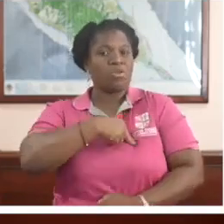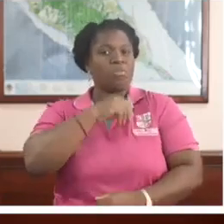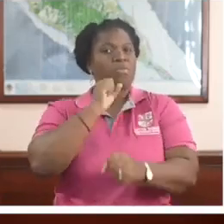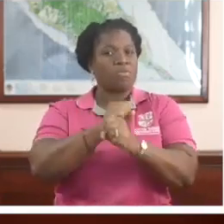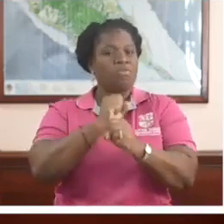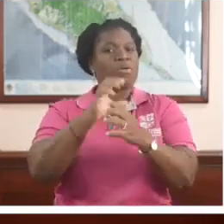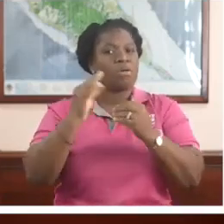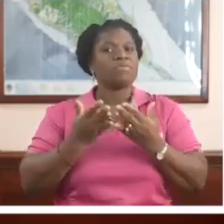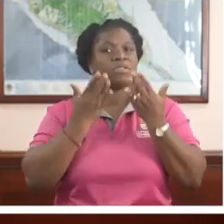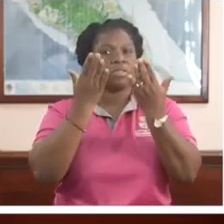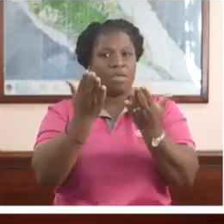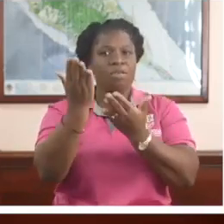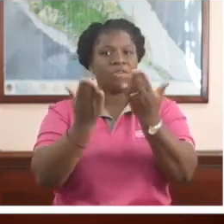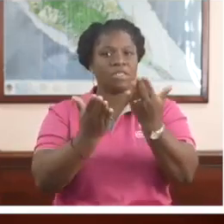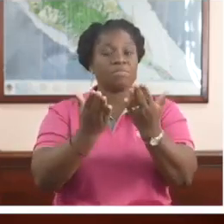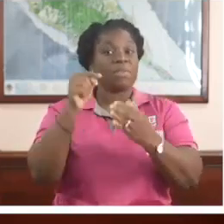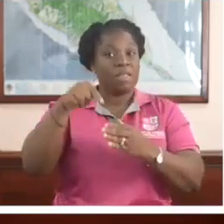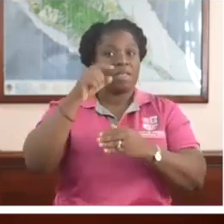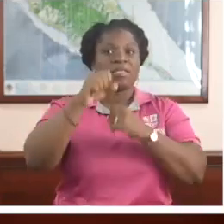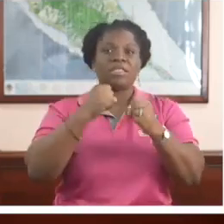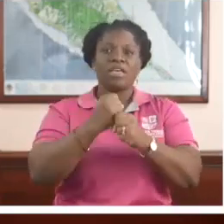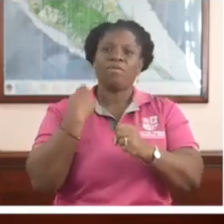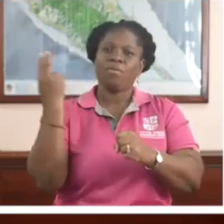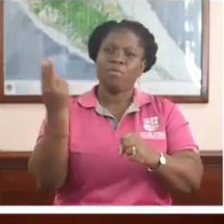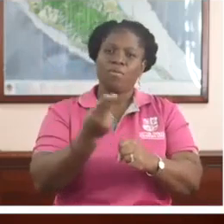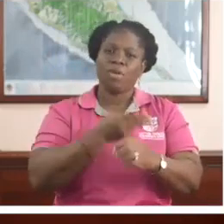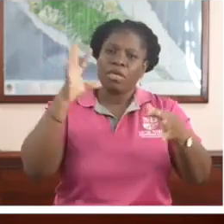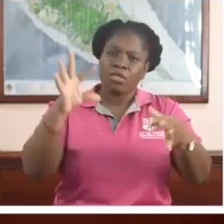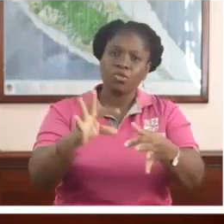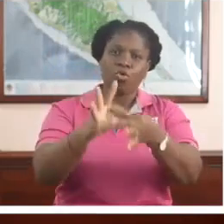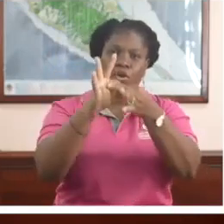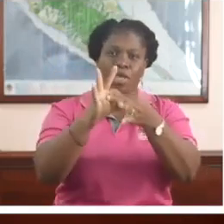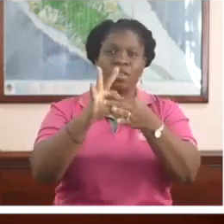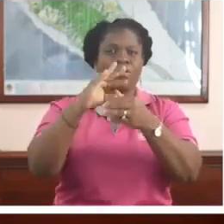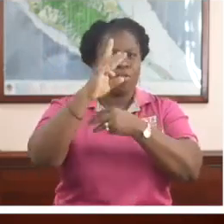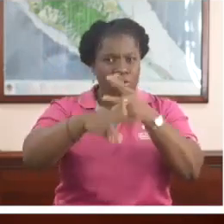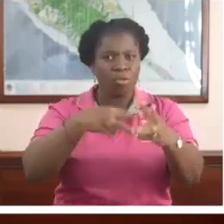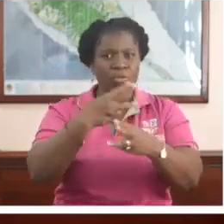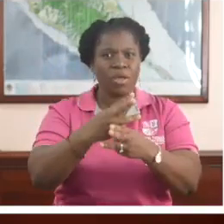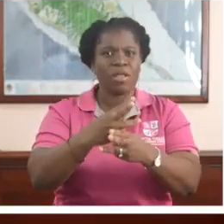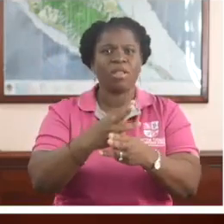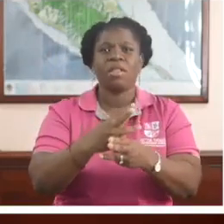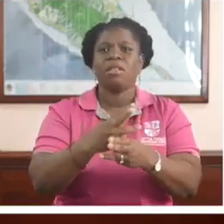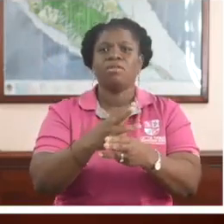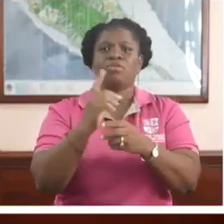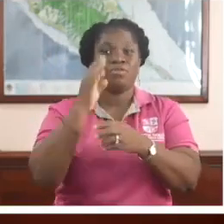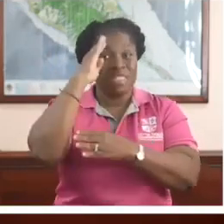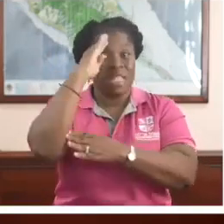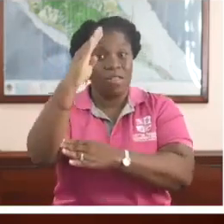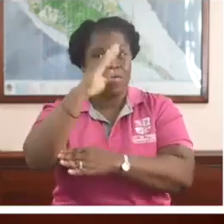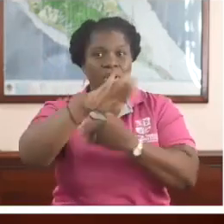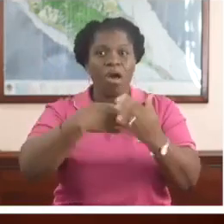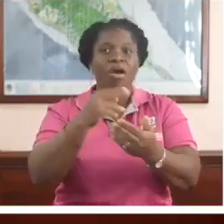we join our voices with the rest of the world to salute all nurses for their significant and invaluable service under